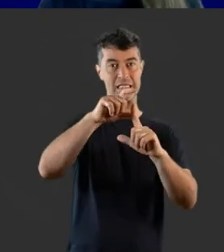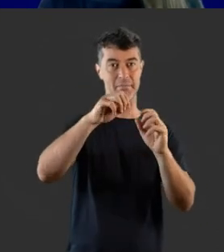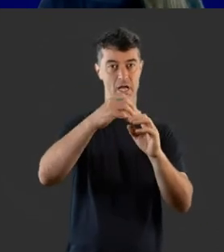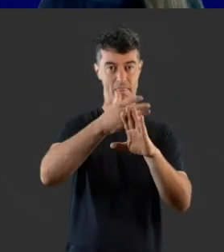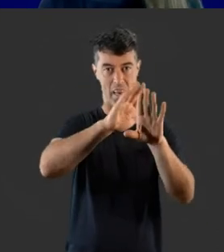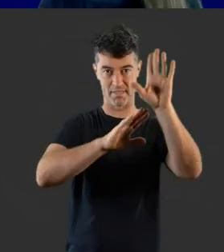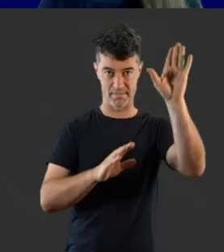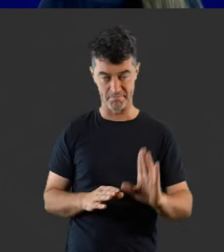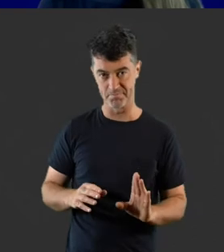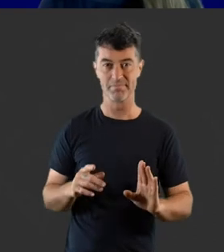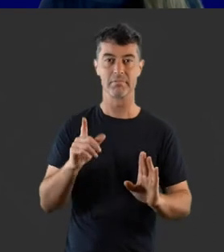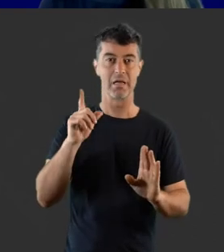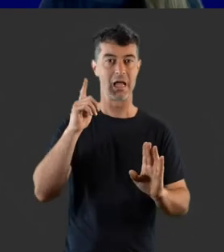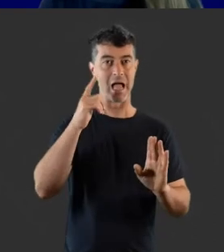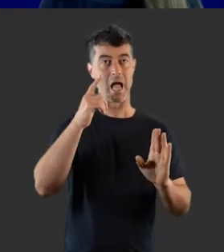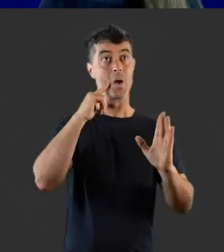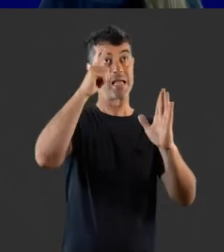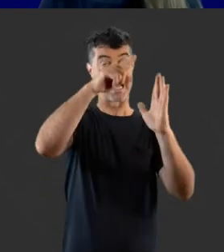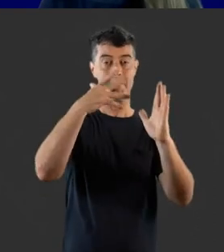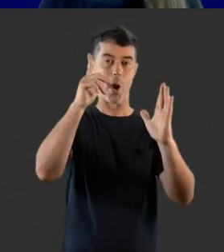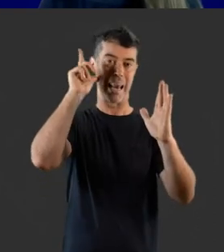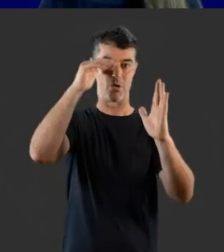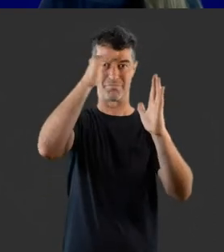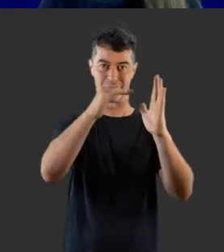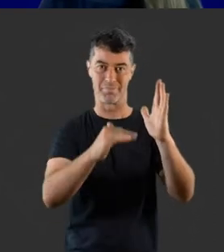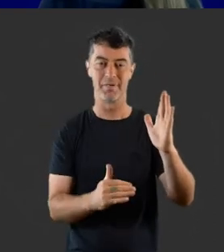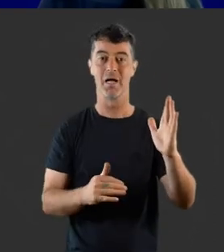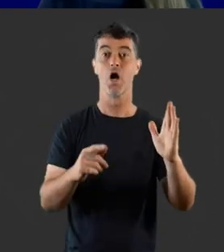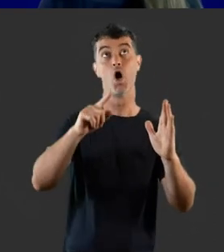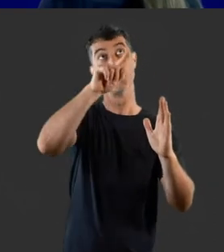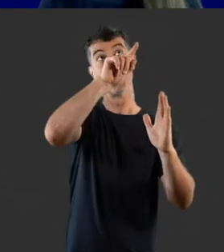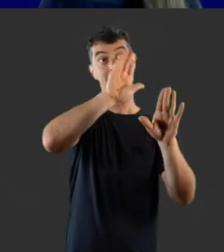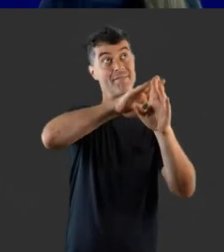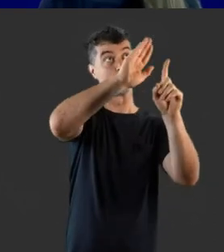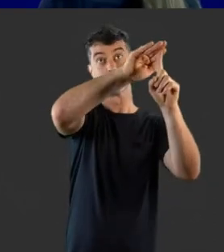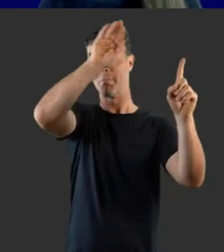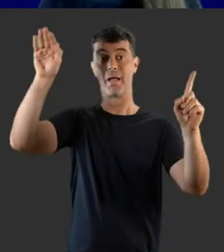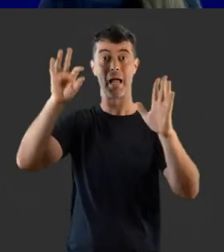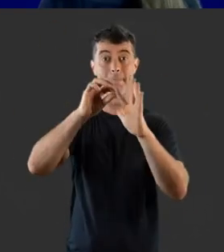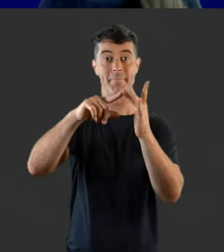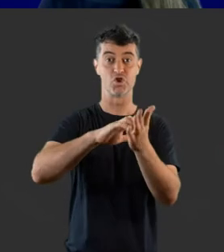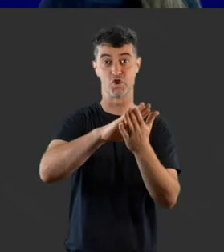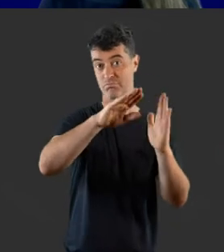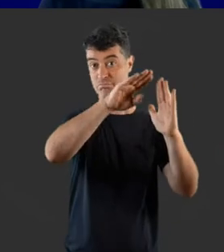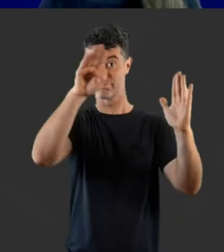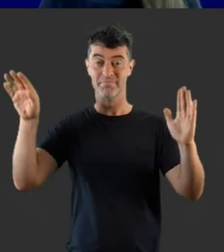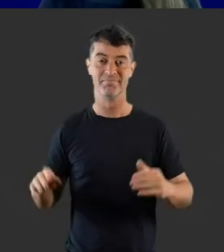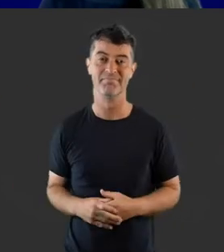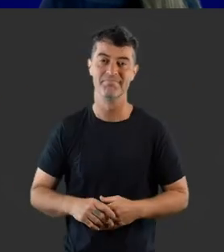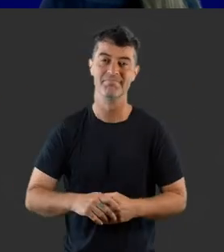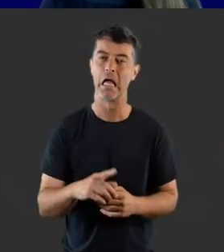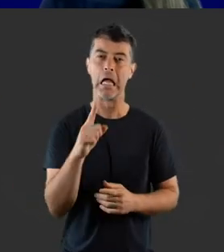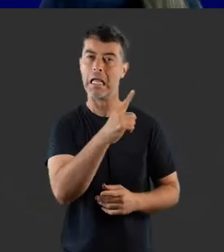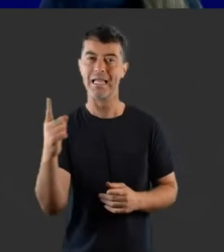decibels on the left, increasing in loudness as you move downwards. Across the top from the left, pitch increases.